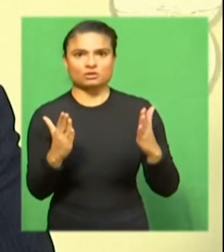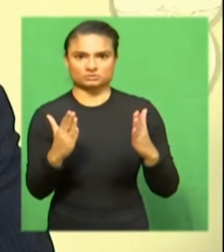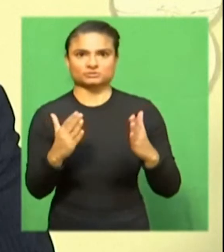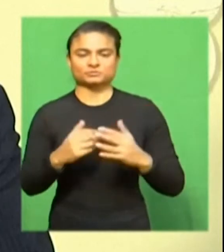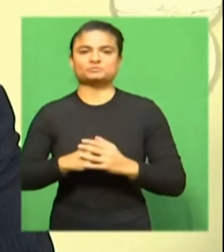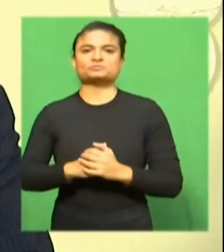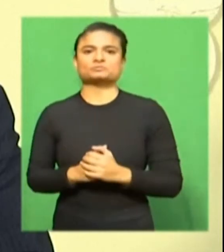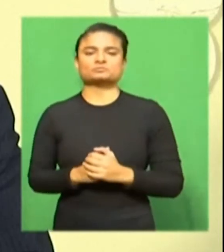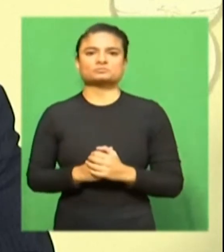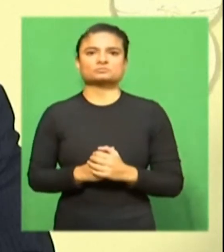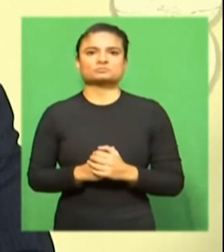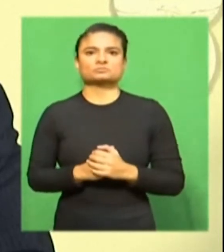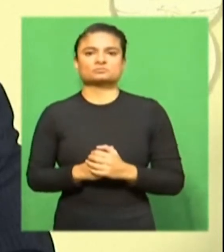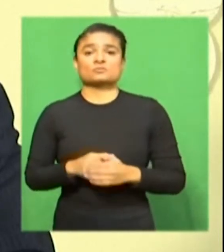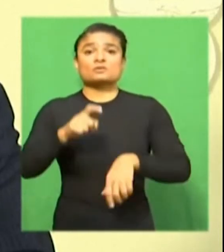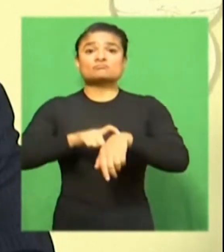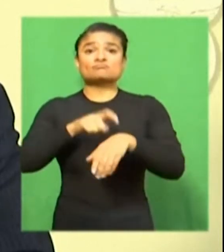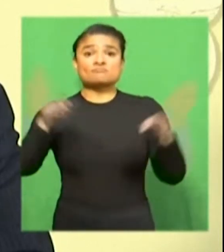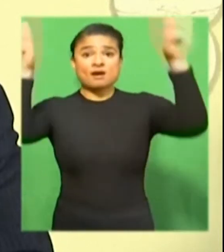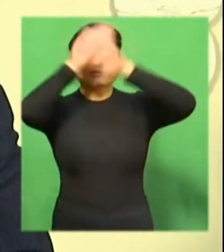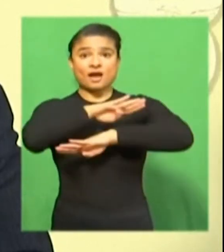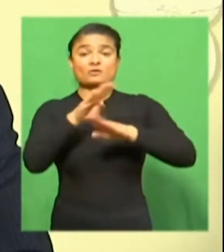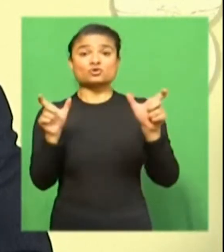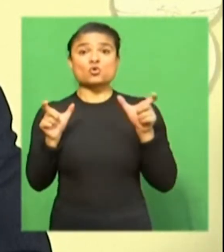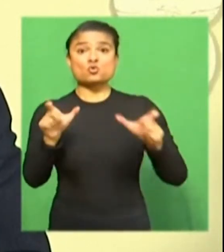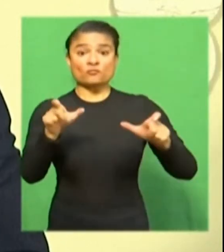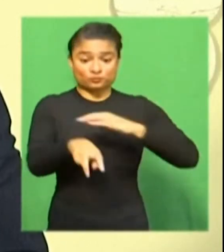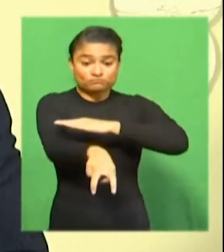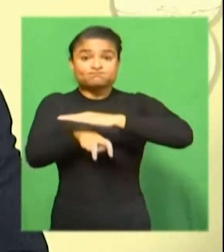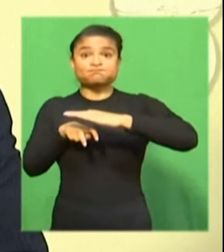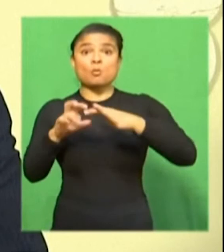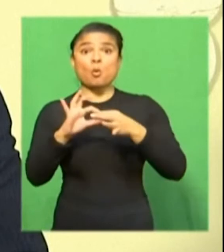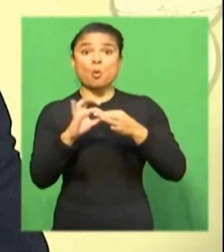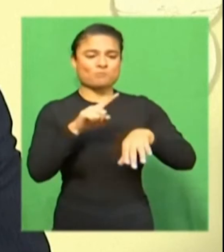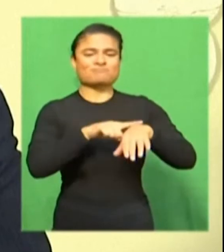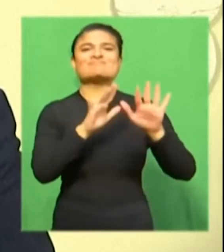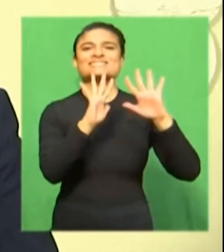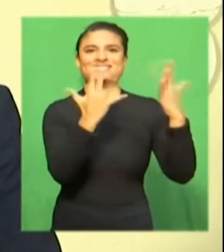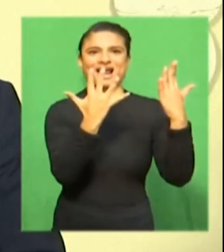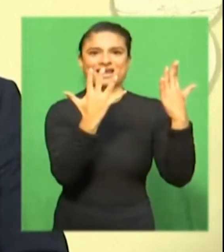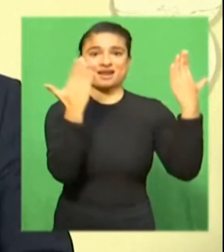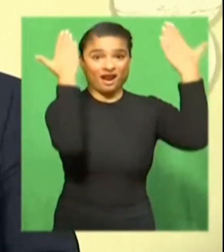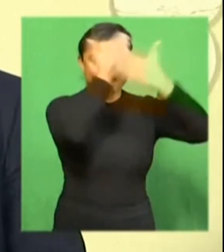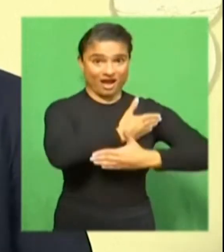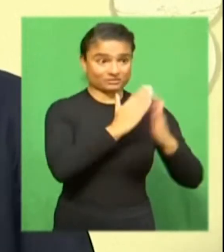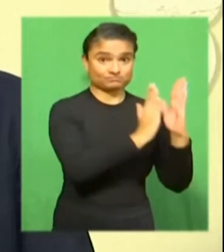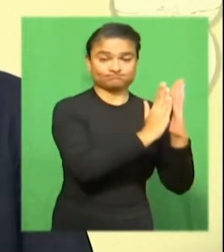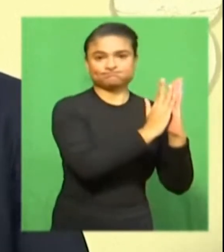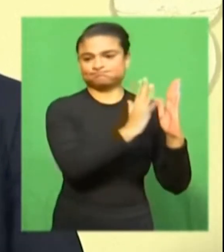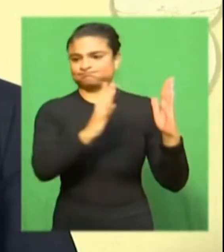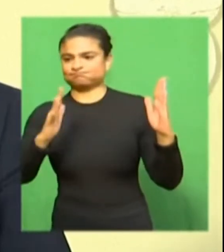same starting at 10pm and will end at 4am. Interprovincial travel for leisure